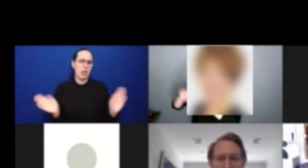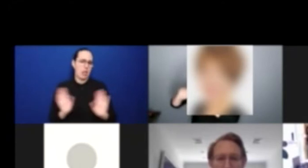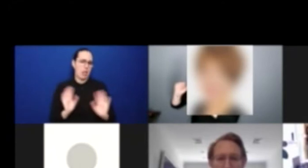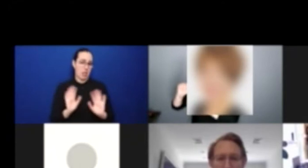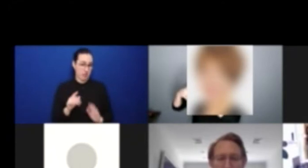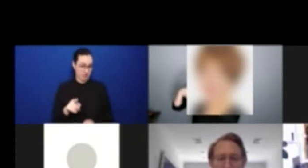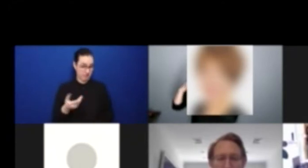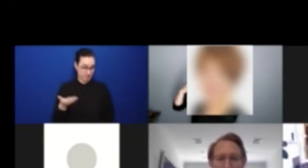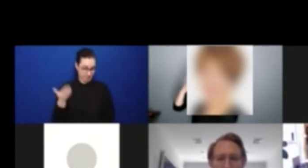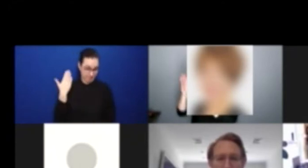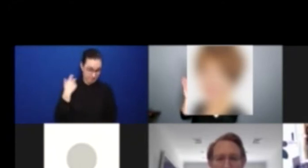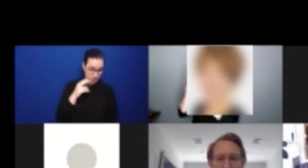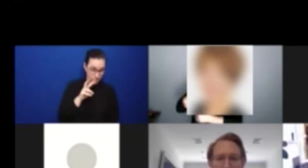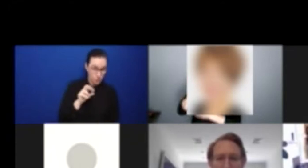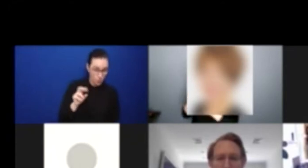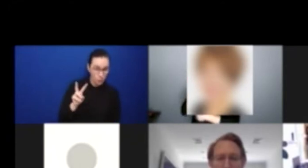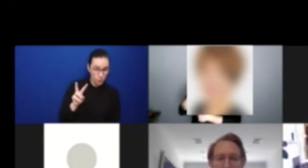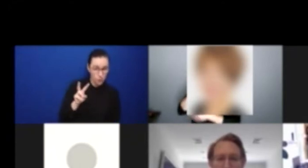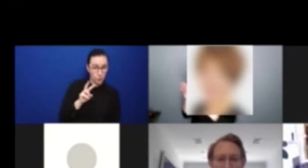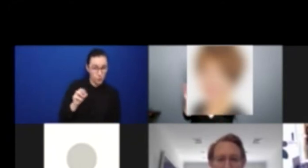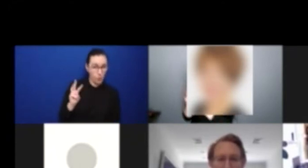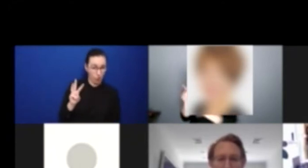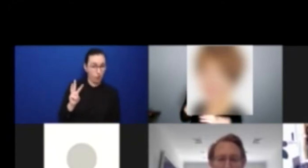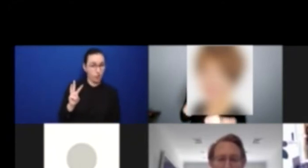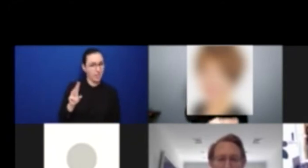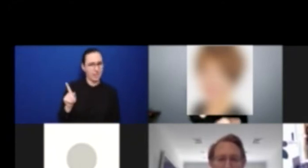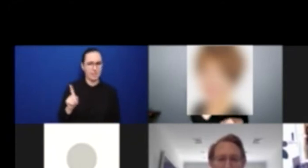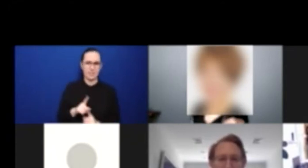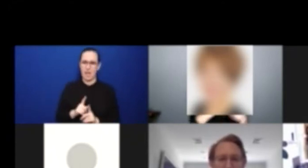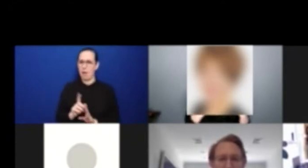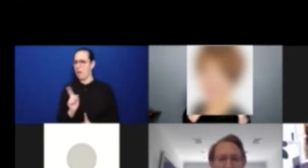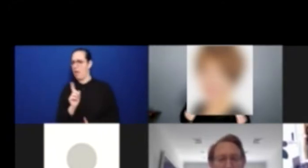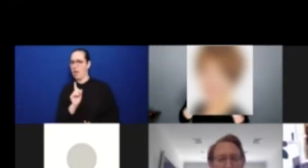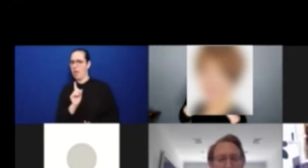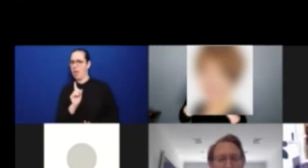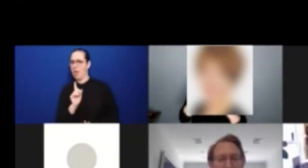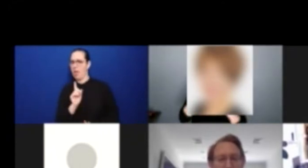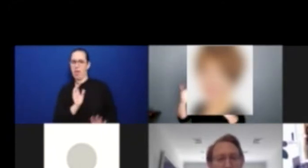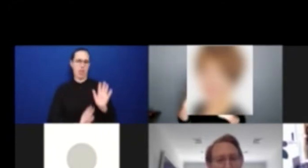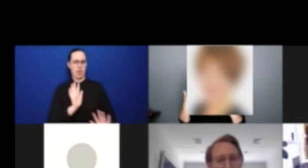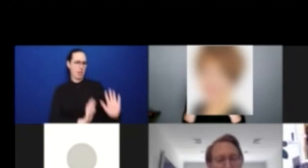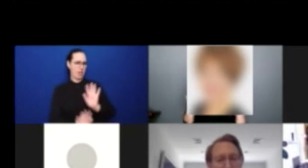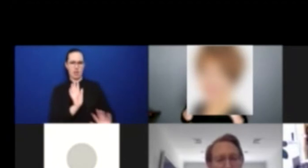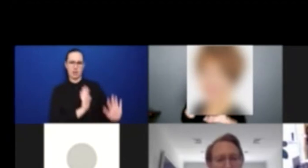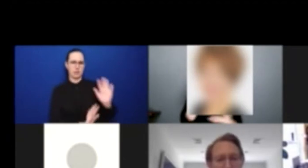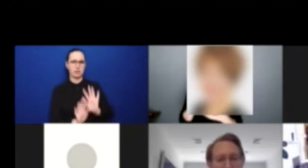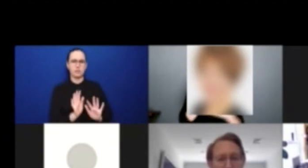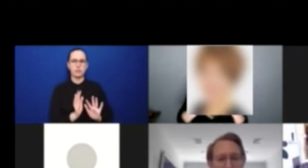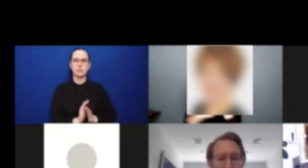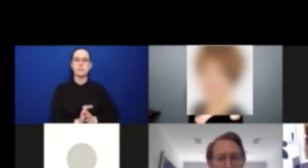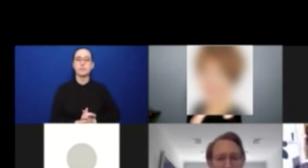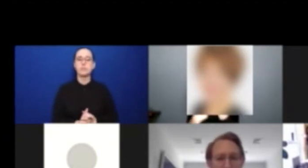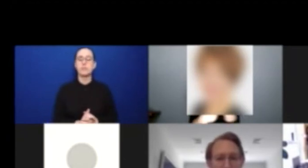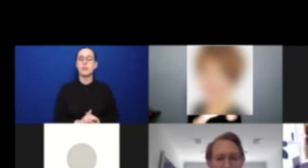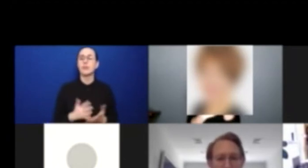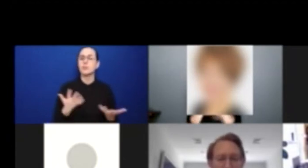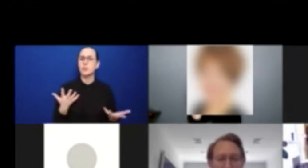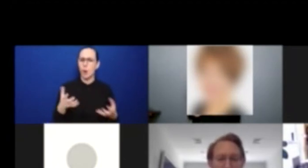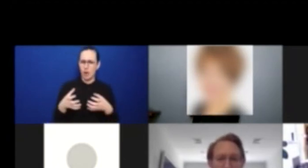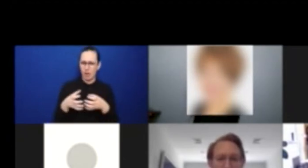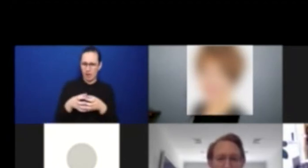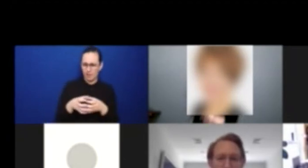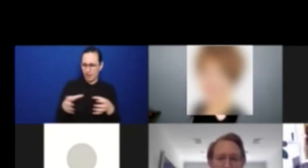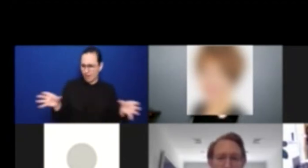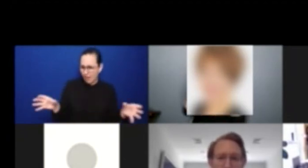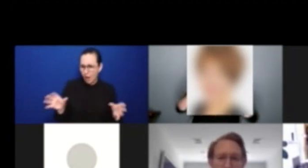are we going to have one or are we not going to have one? And only at the end of the 2003 meeting,